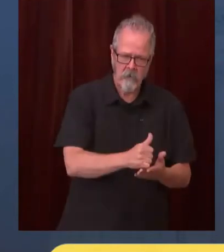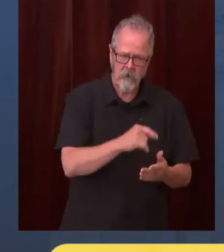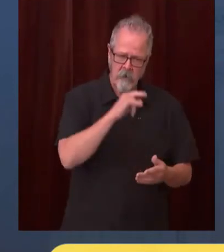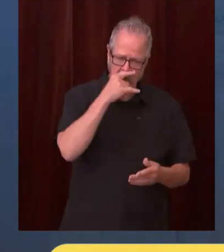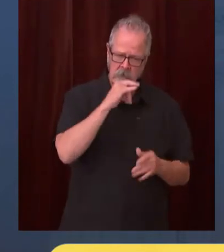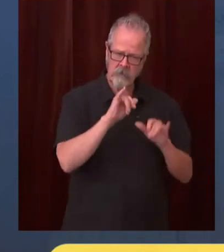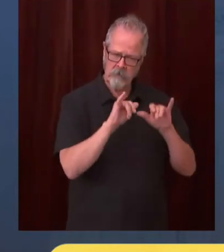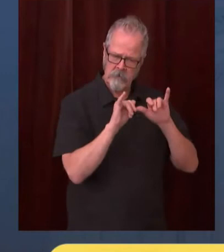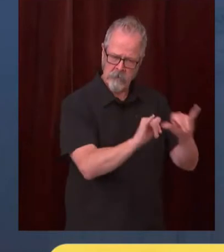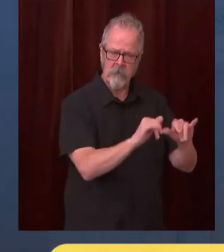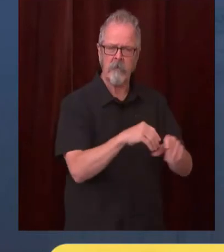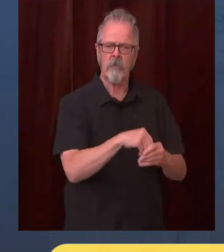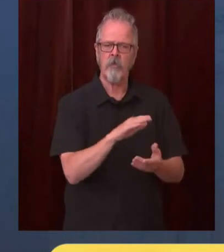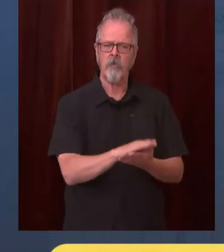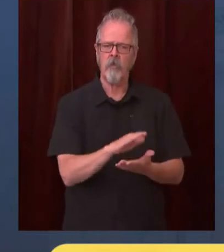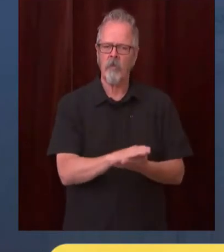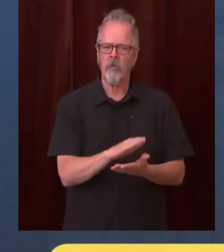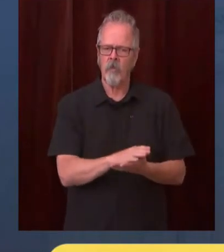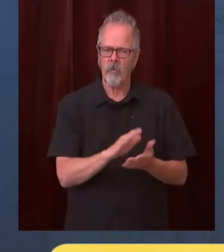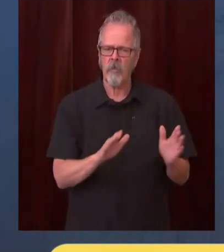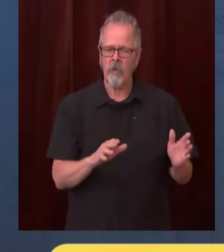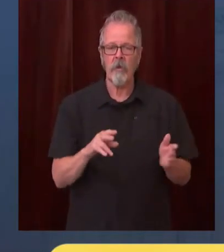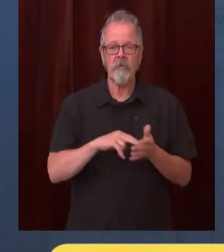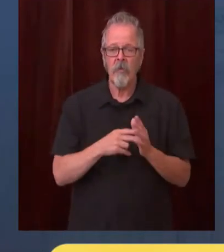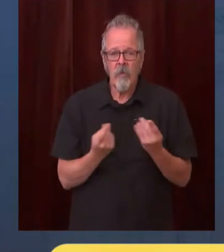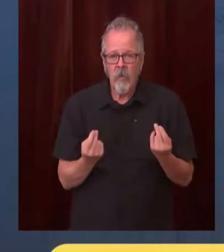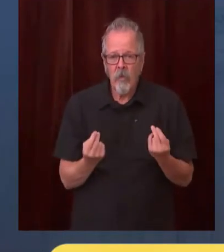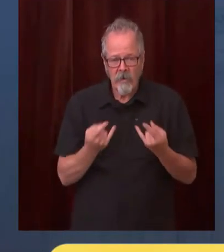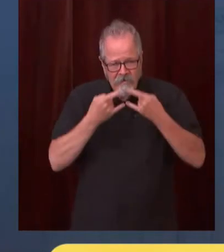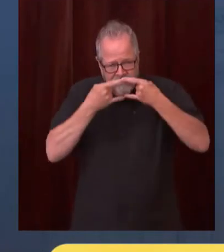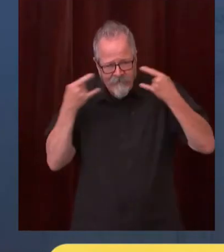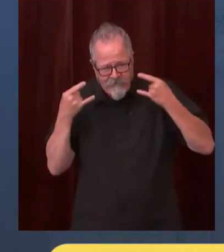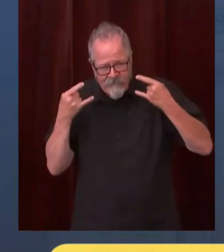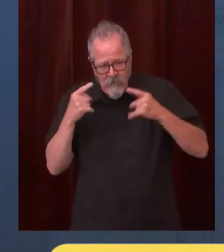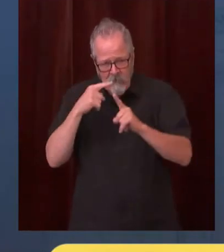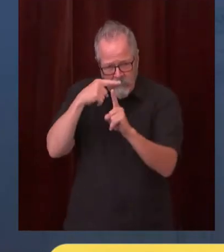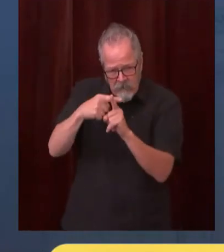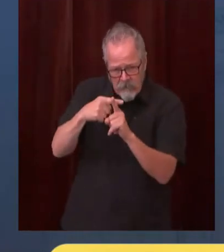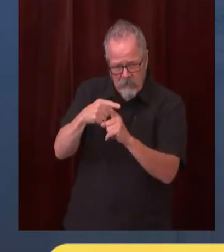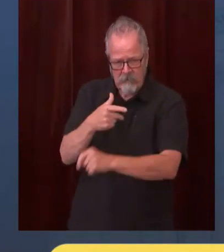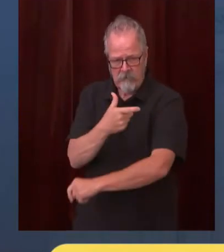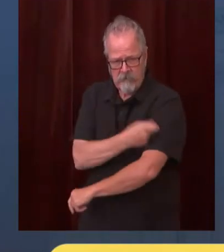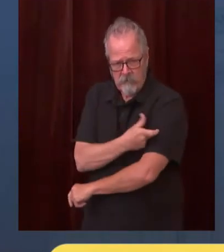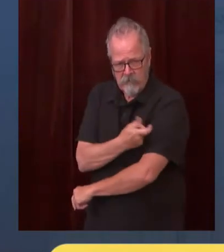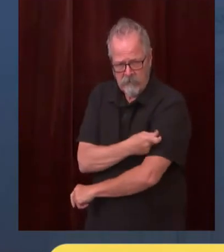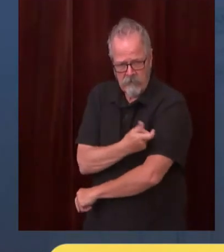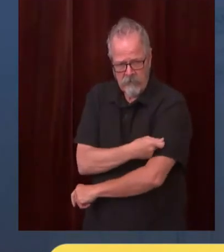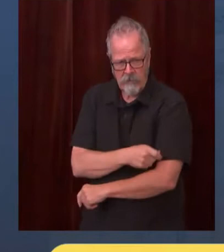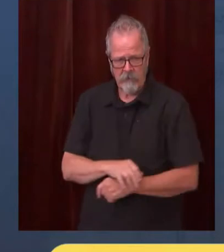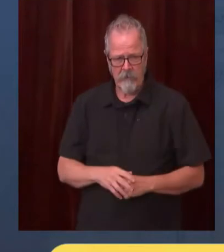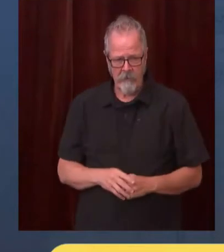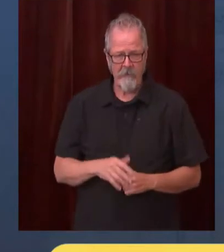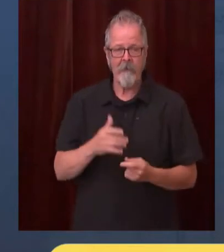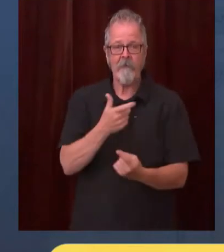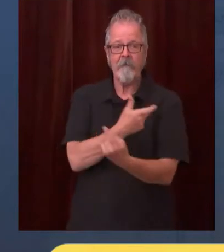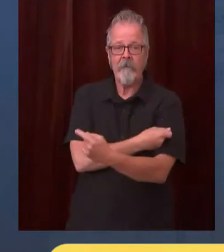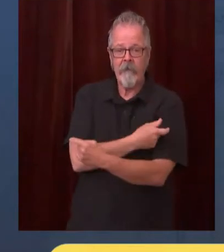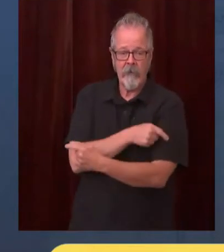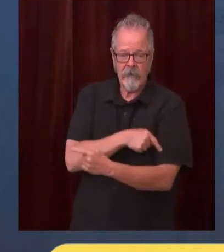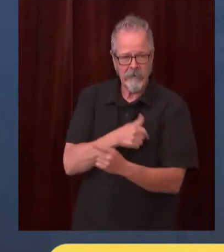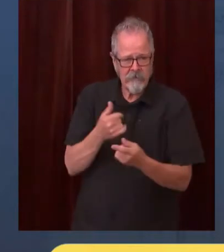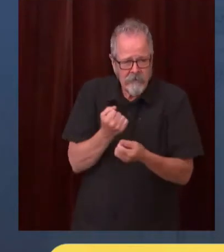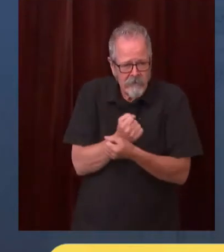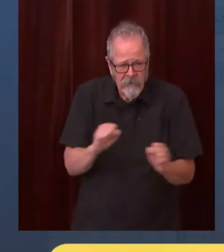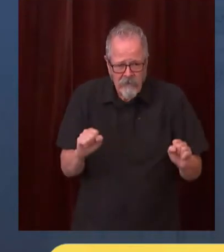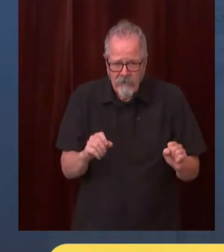and more people getting vaccines a safe effective free vaccine we know